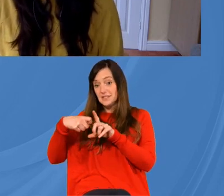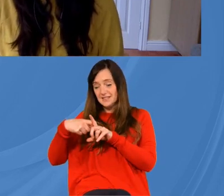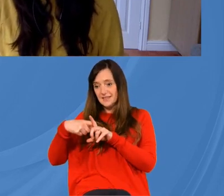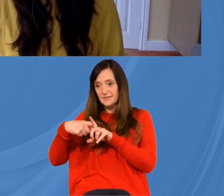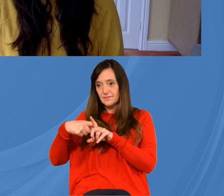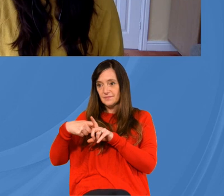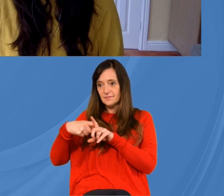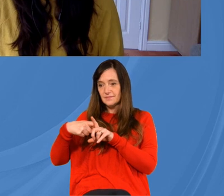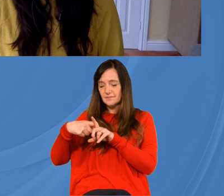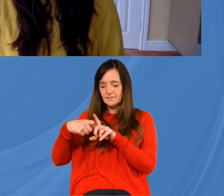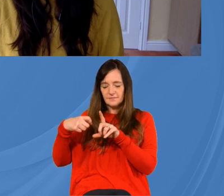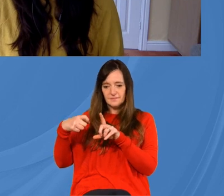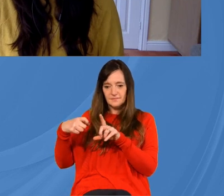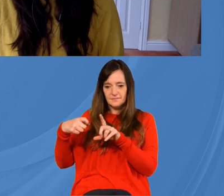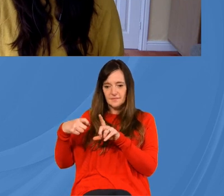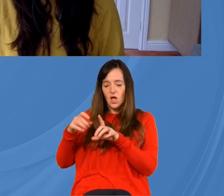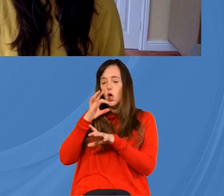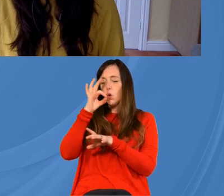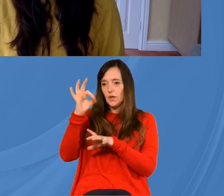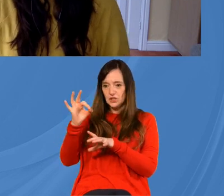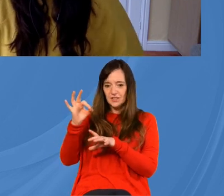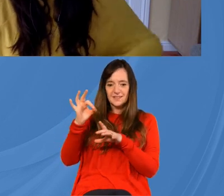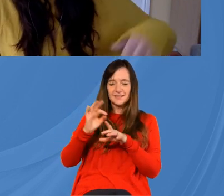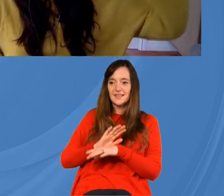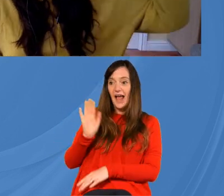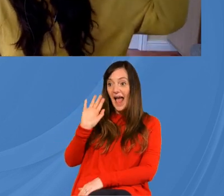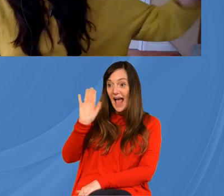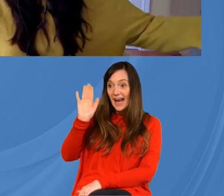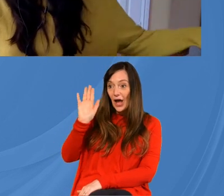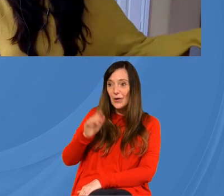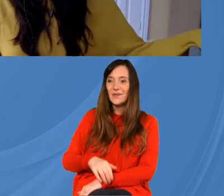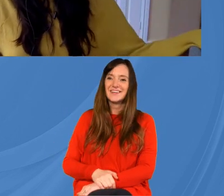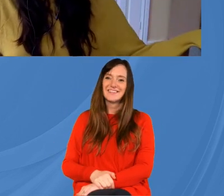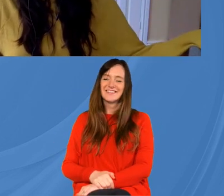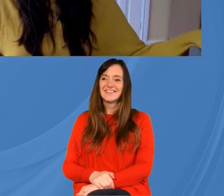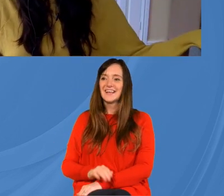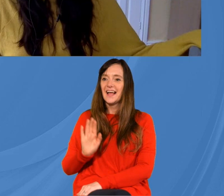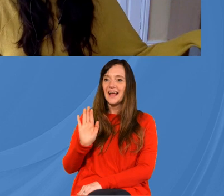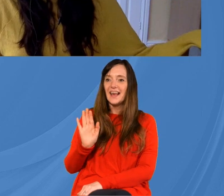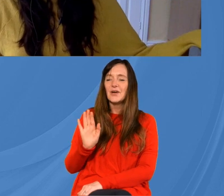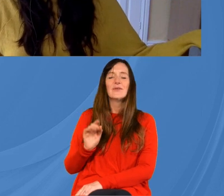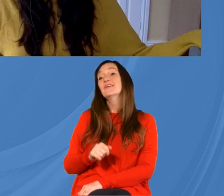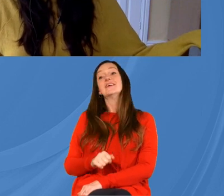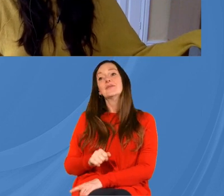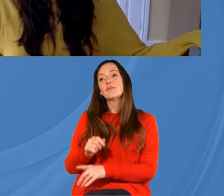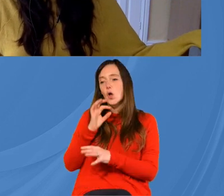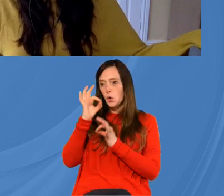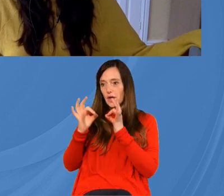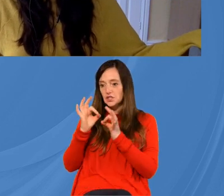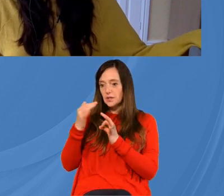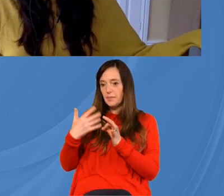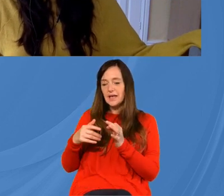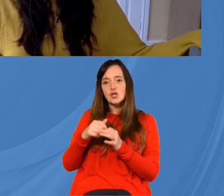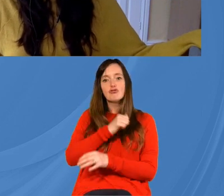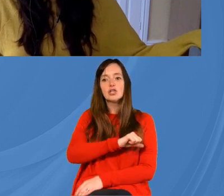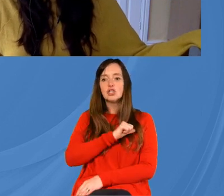may sorry this is the question not me saying hi uh may i ask this question for the evangelism seminar please i have been a christian for